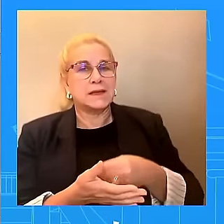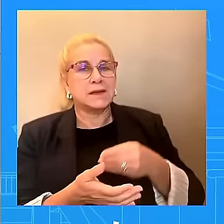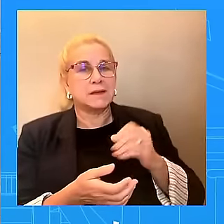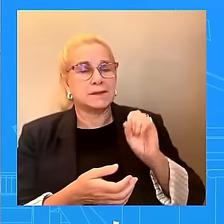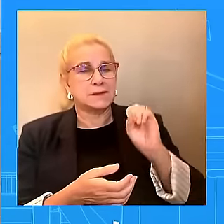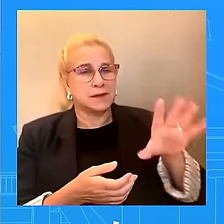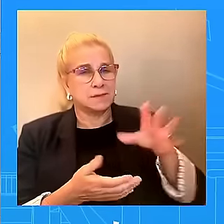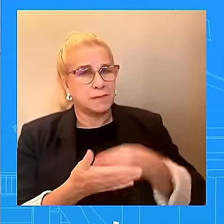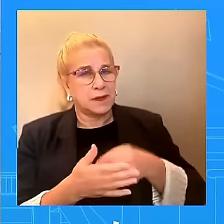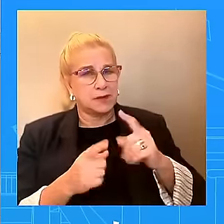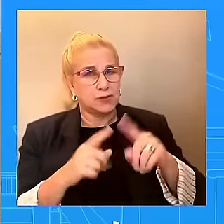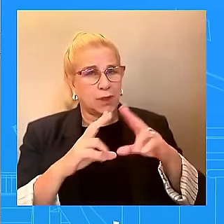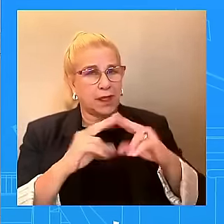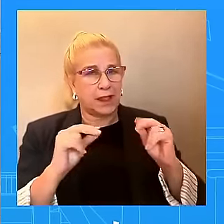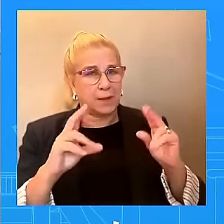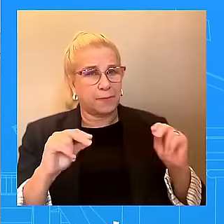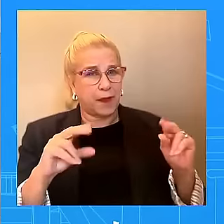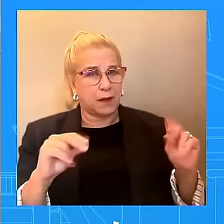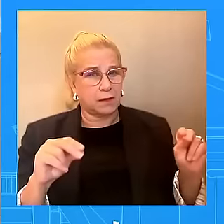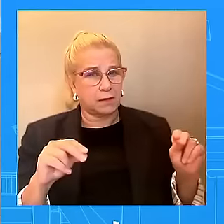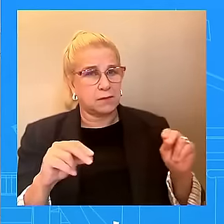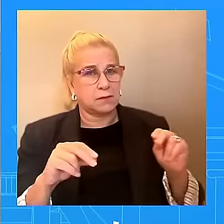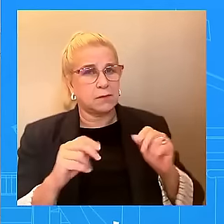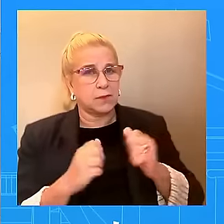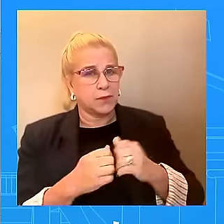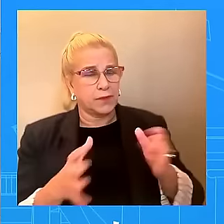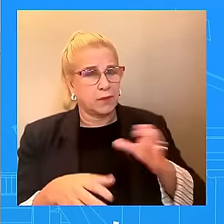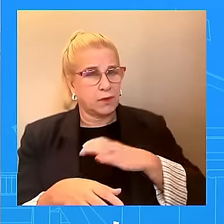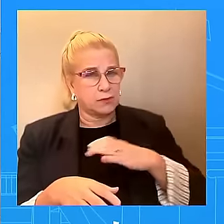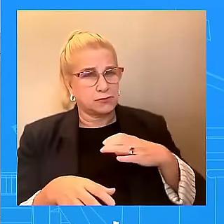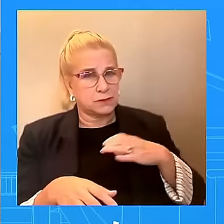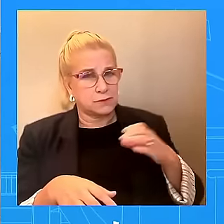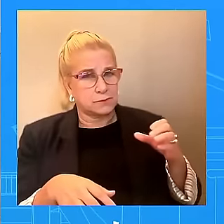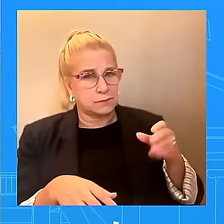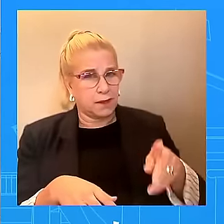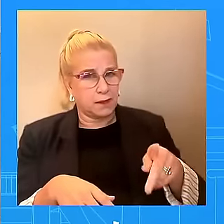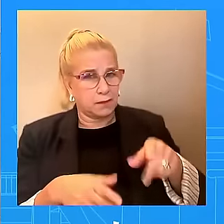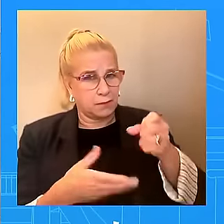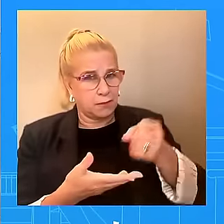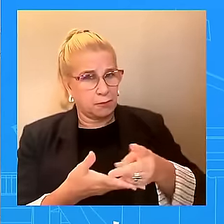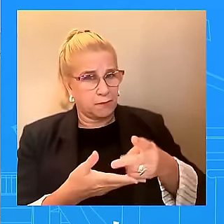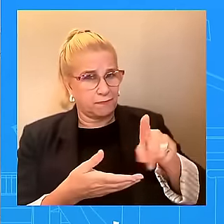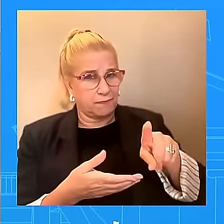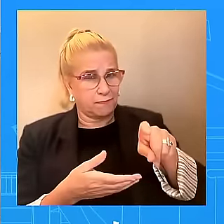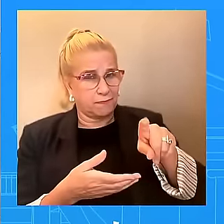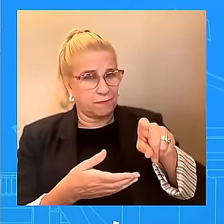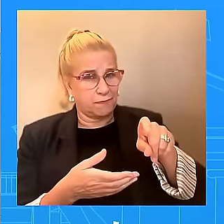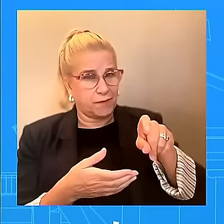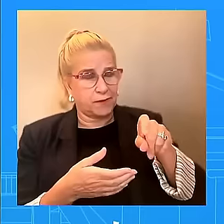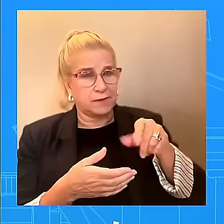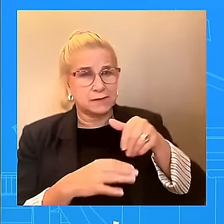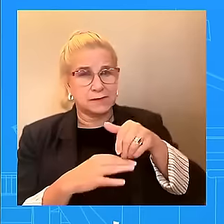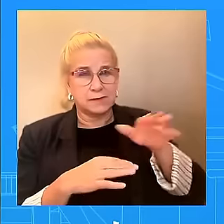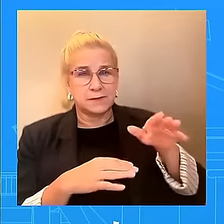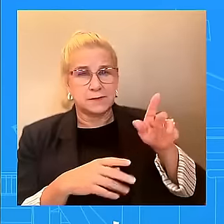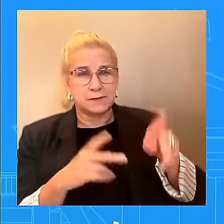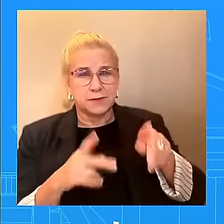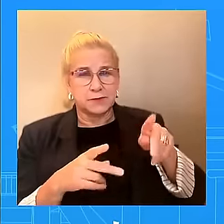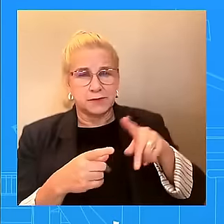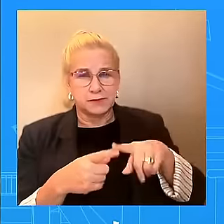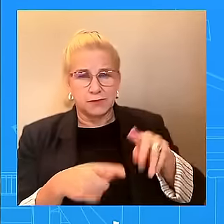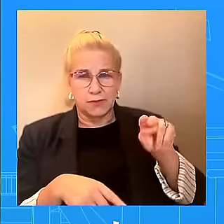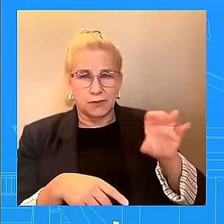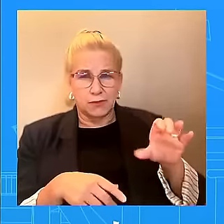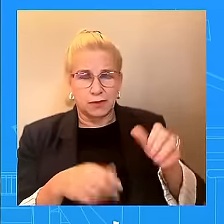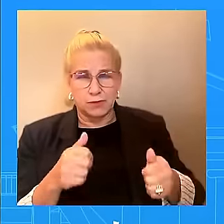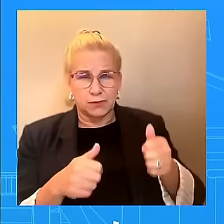But Congress does have to come back to approve money to send to people in North Carolina. Do I have that right? Here's what I'm going to